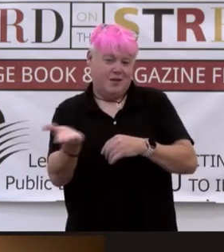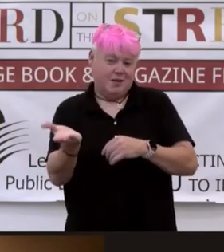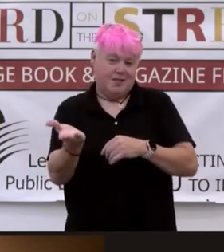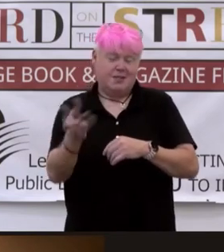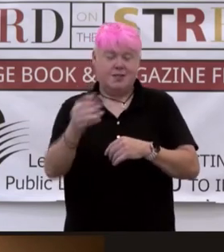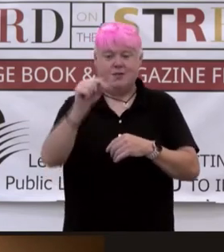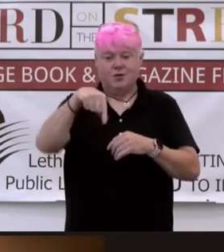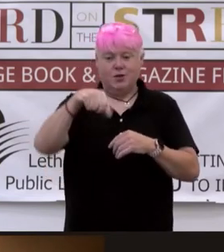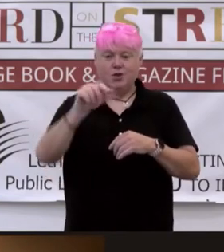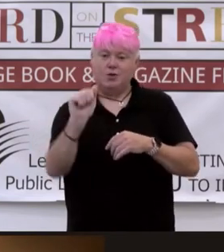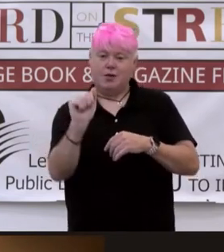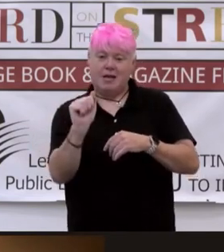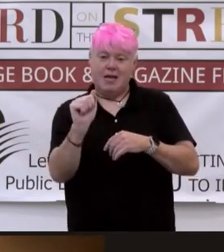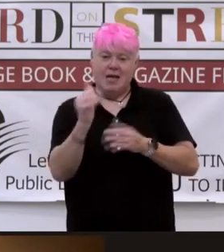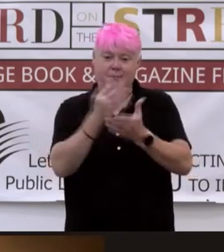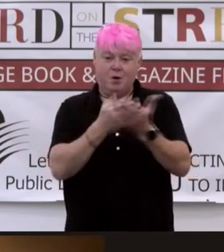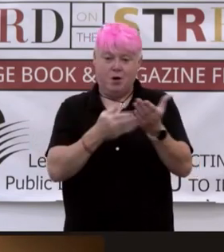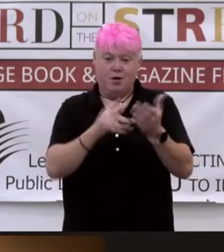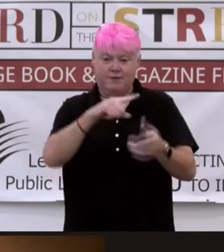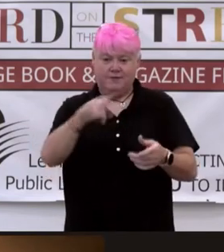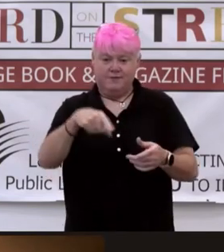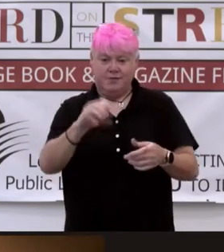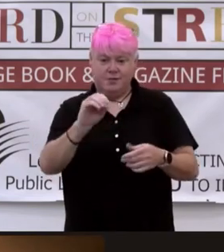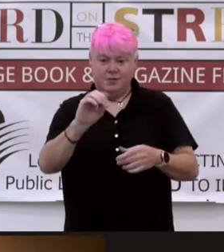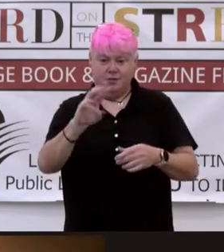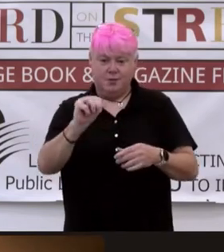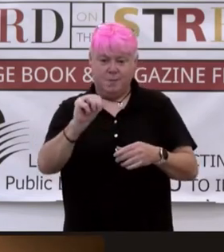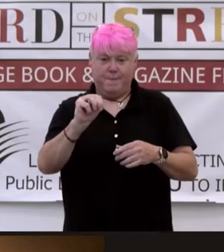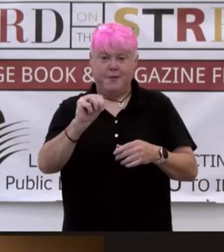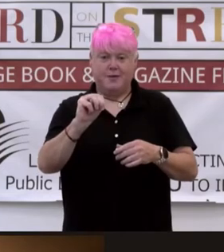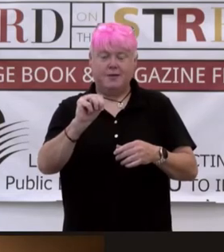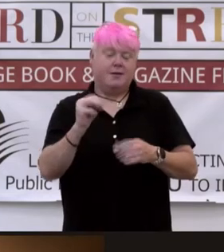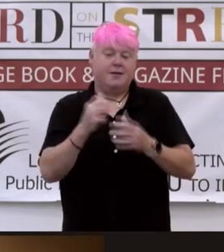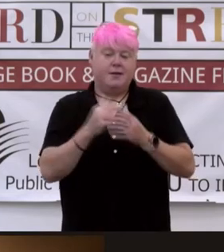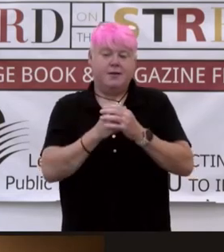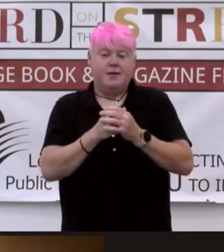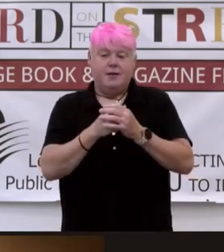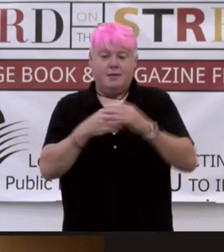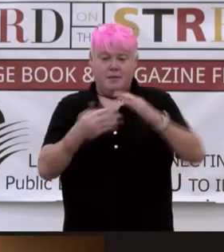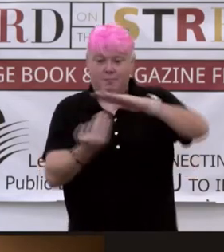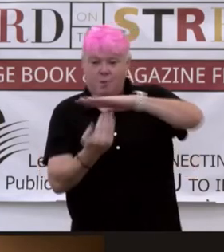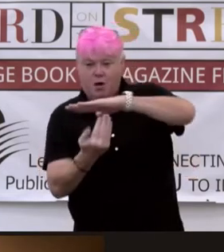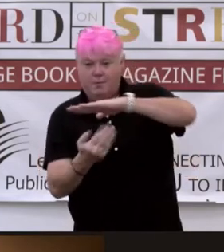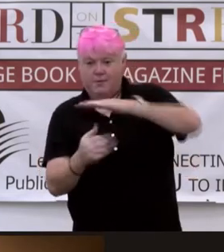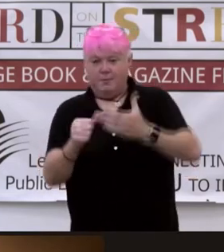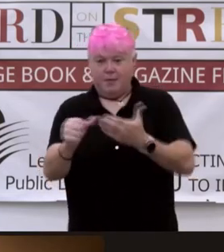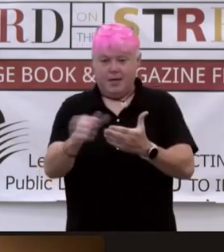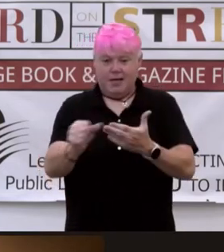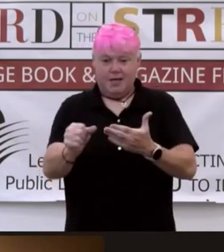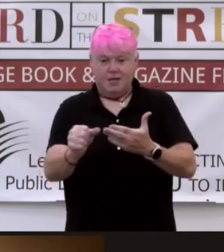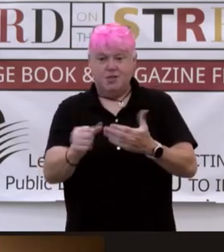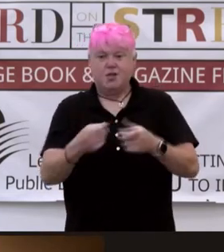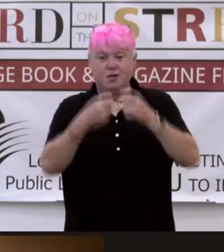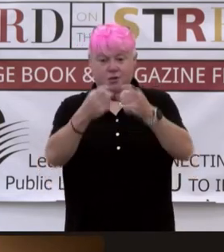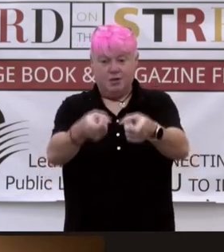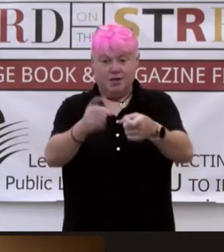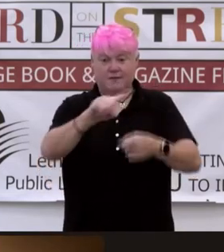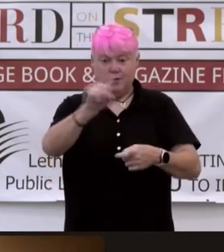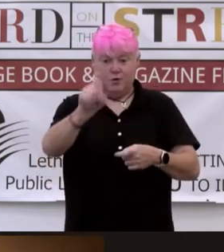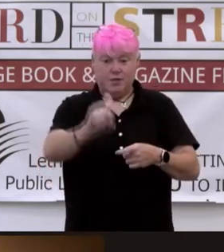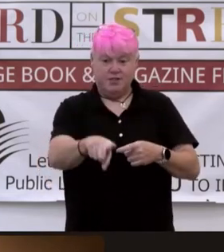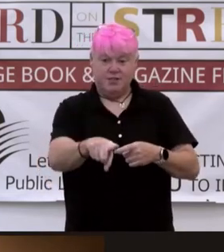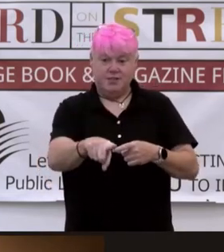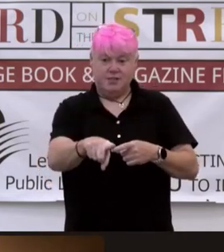&A portion to Zoom, which is a little sort of text box down at the bottom. You can toss questions, excuse me, toss questions